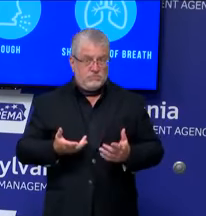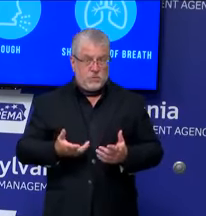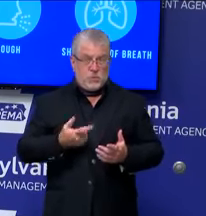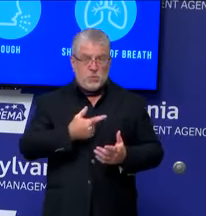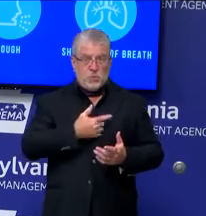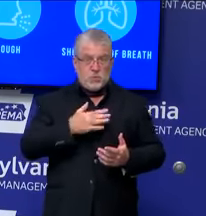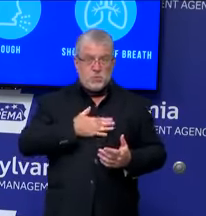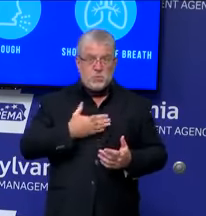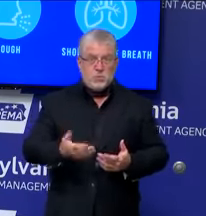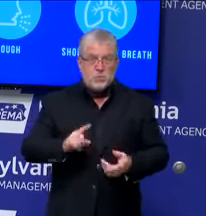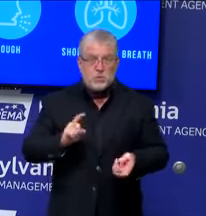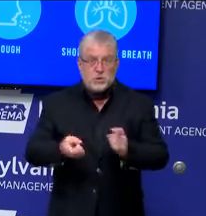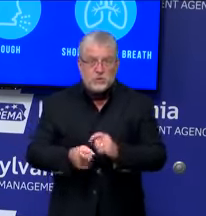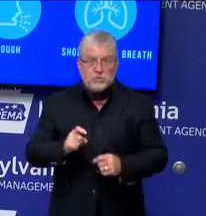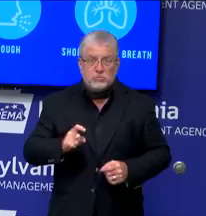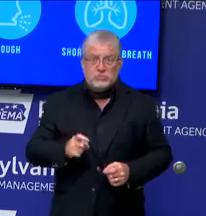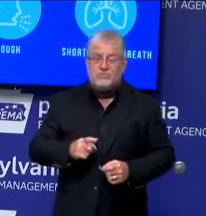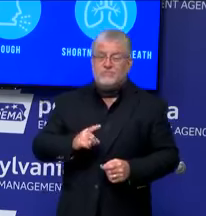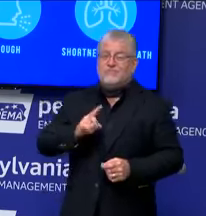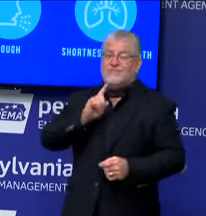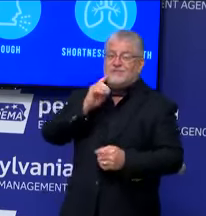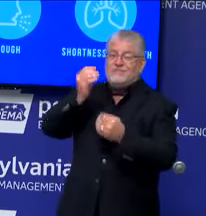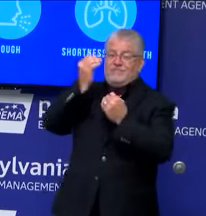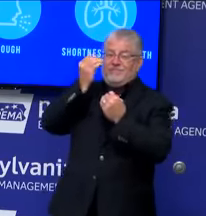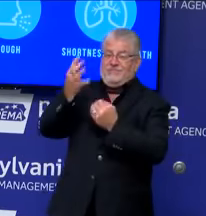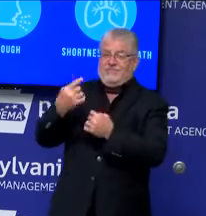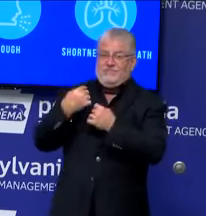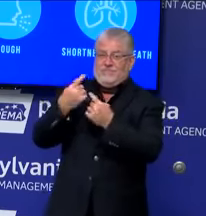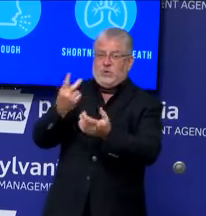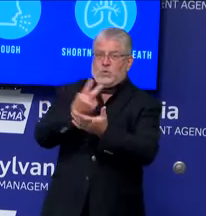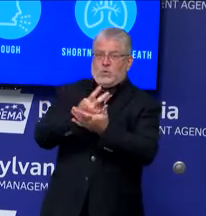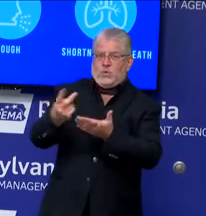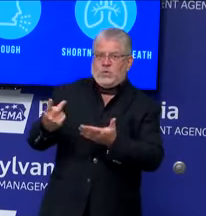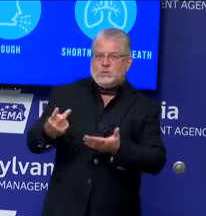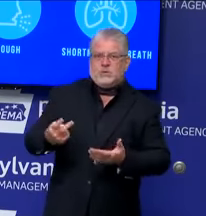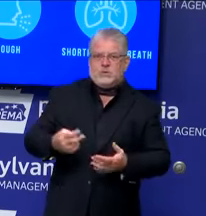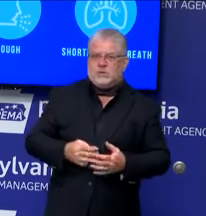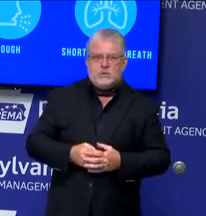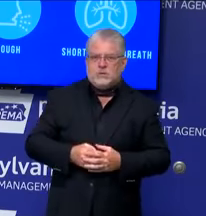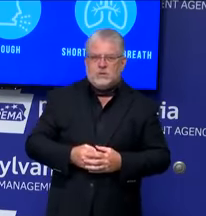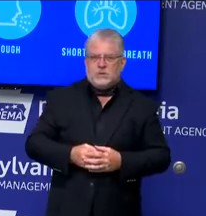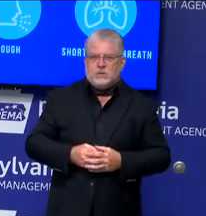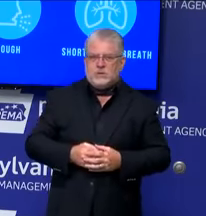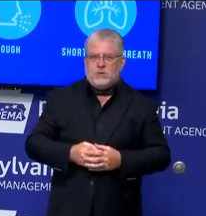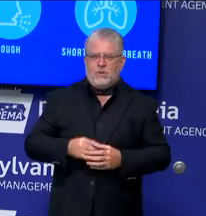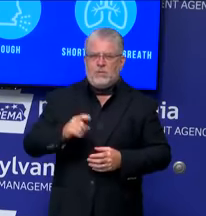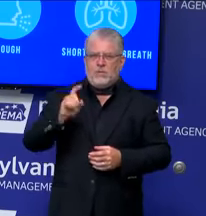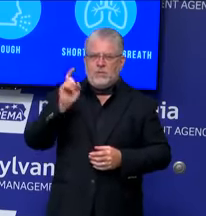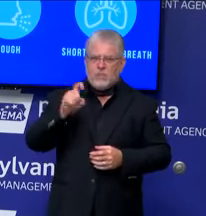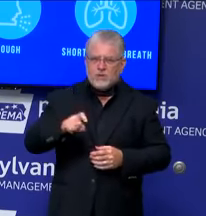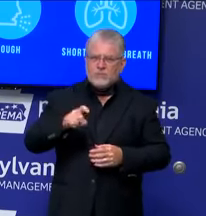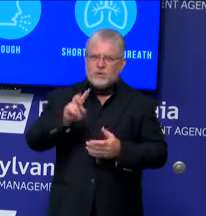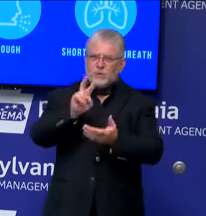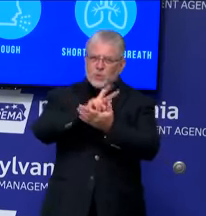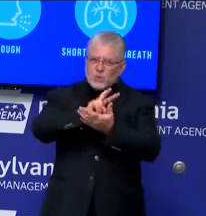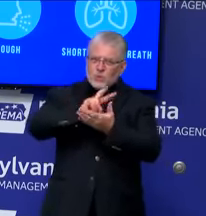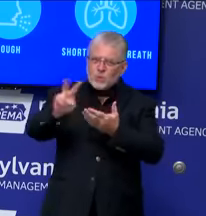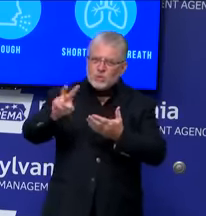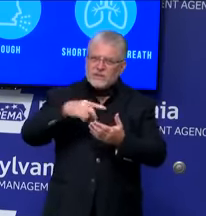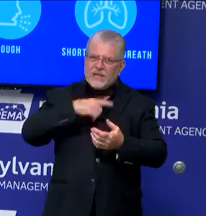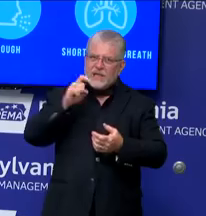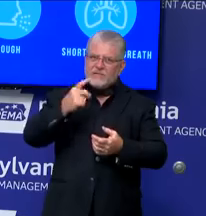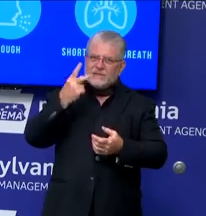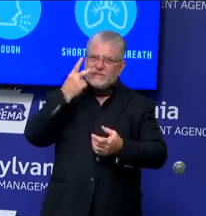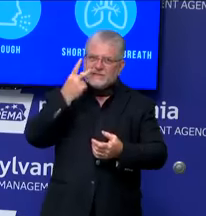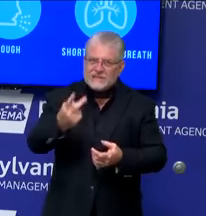hasn't been two weeks. And so, it has to be a minimum of two weeks before you're going to see an impact because that's the extent of the incubation